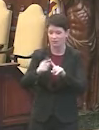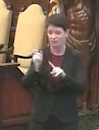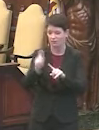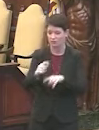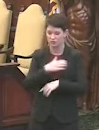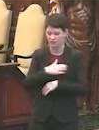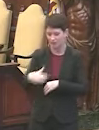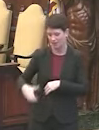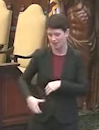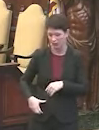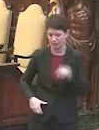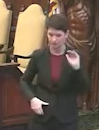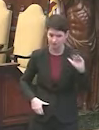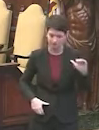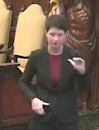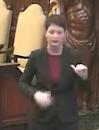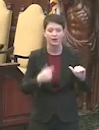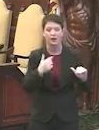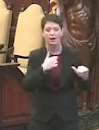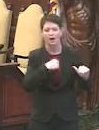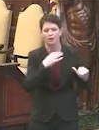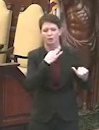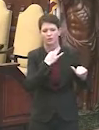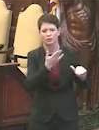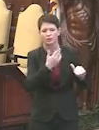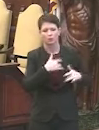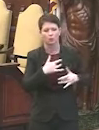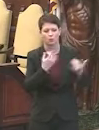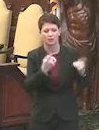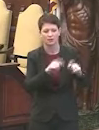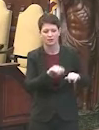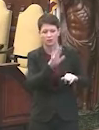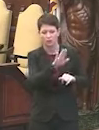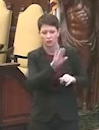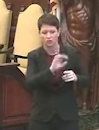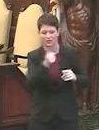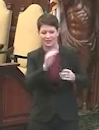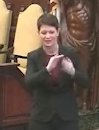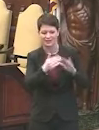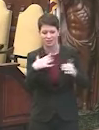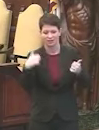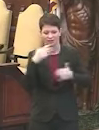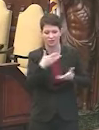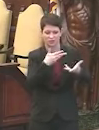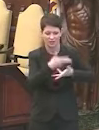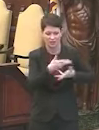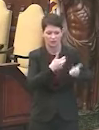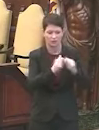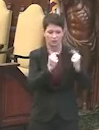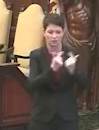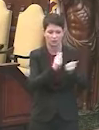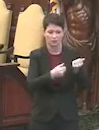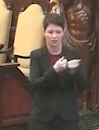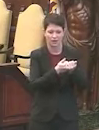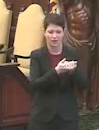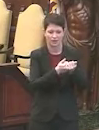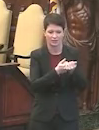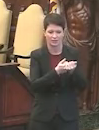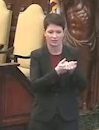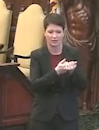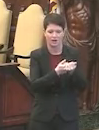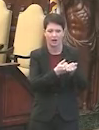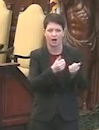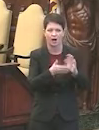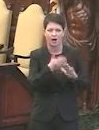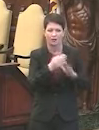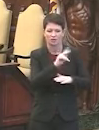question is from Mayor Kenny. I was wondering, what is the status of yours or even any city officials interactions with the group behind Operation Philly